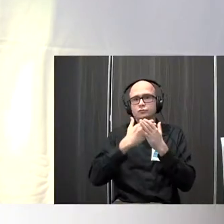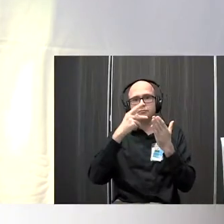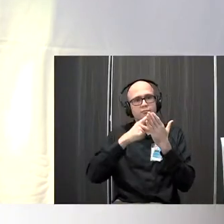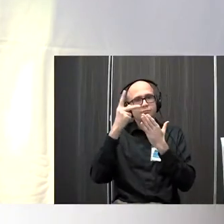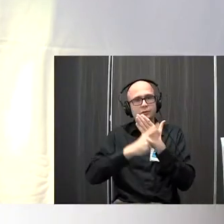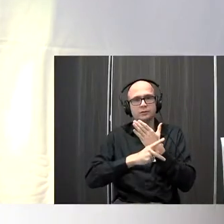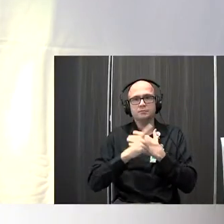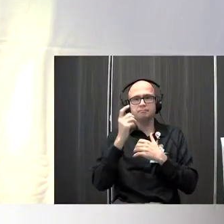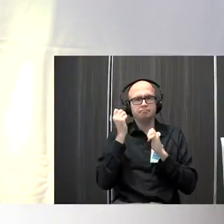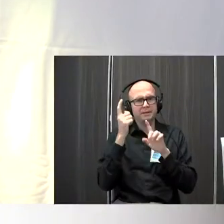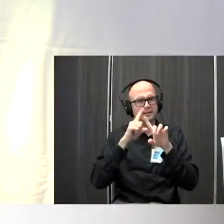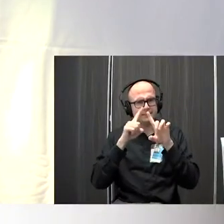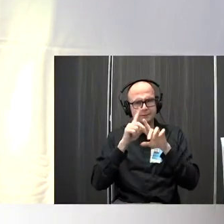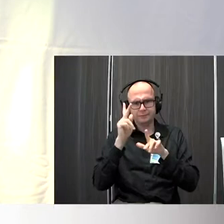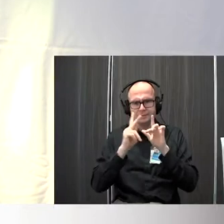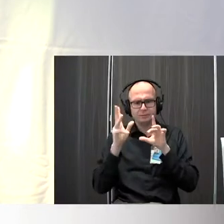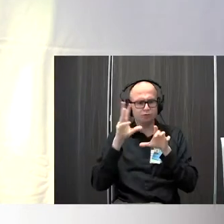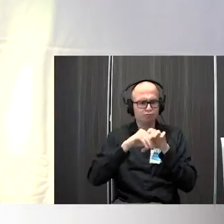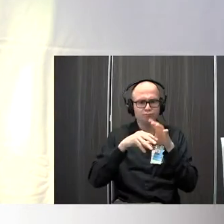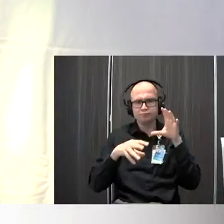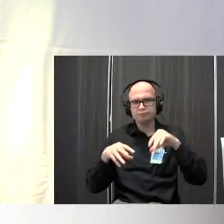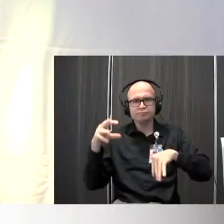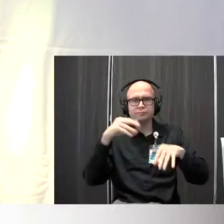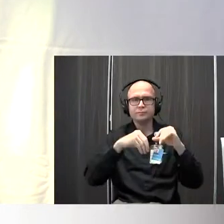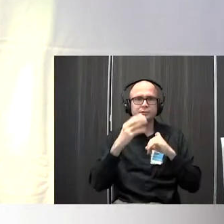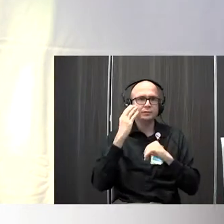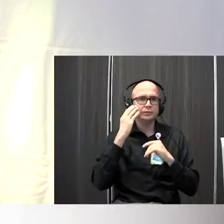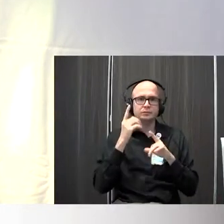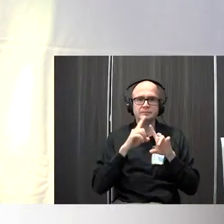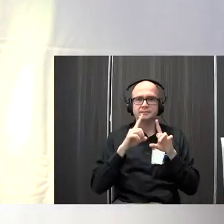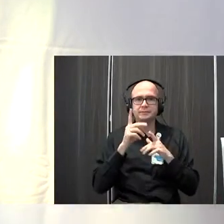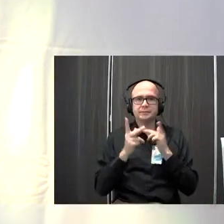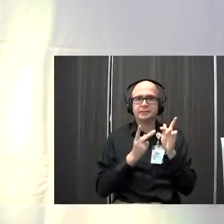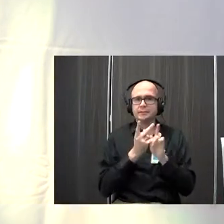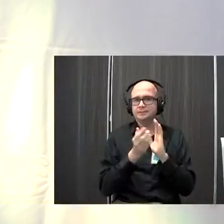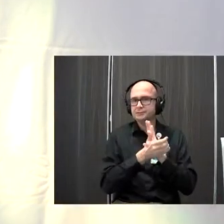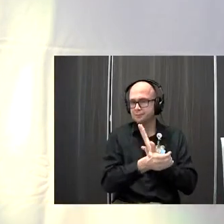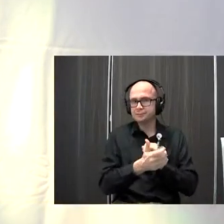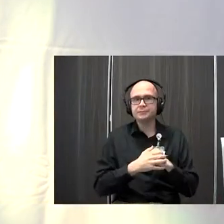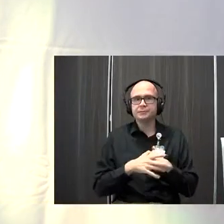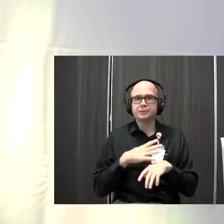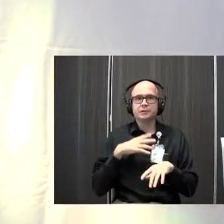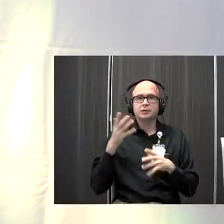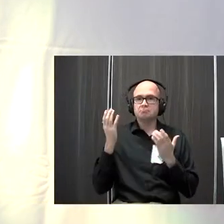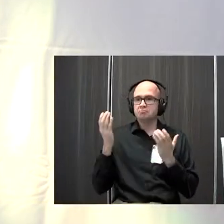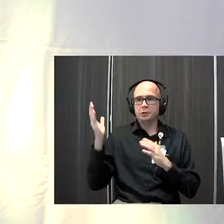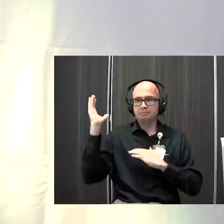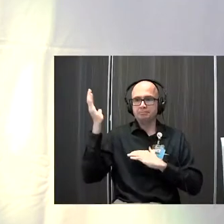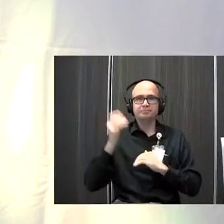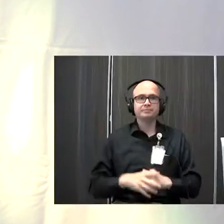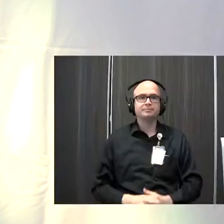it's an interdisciplinary program that serves a lot of kids with medical and motor complexity so I'm gonna let our speakers take it from here